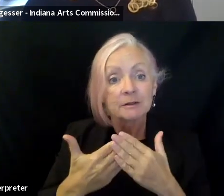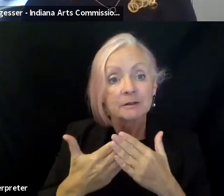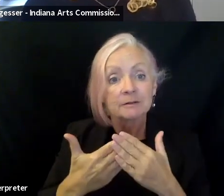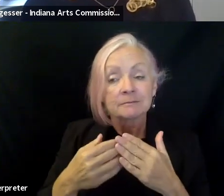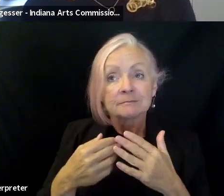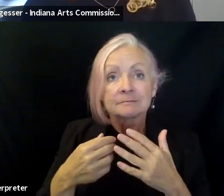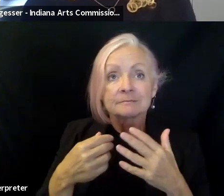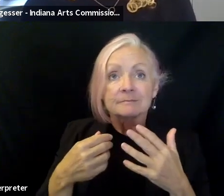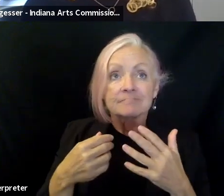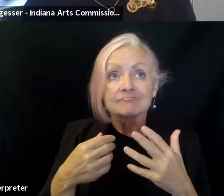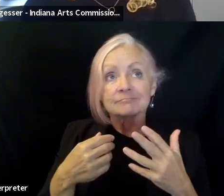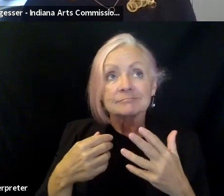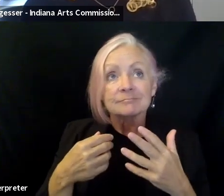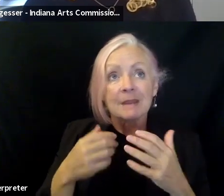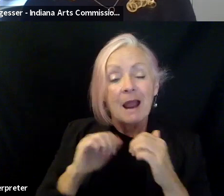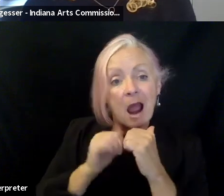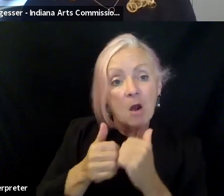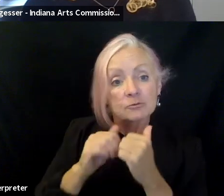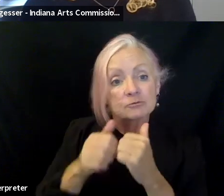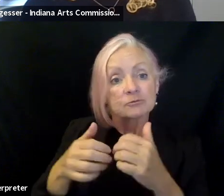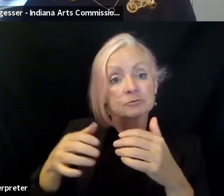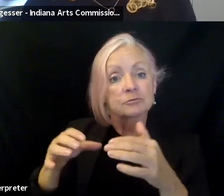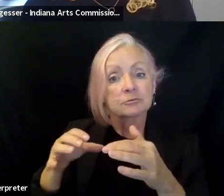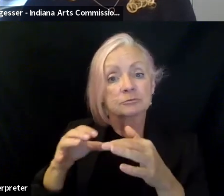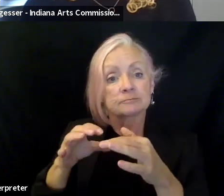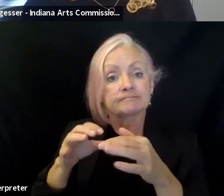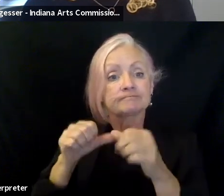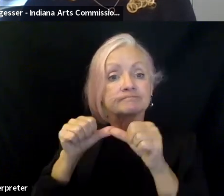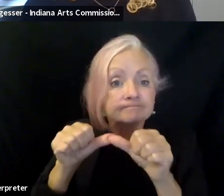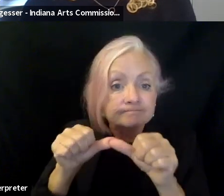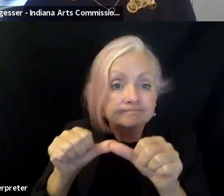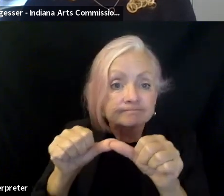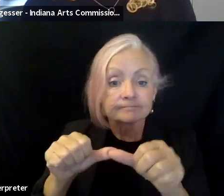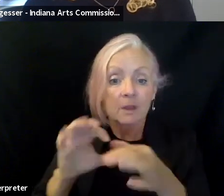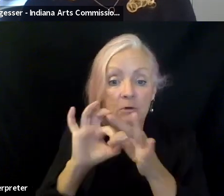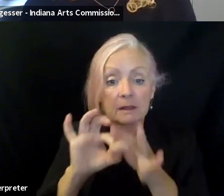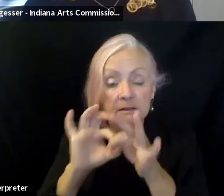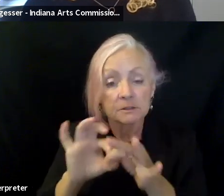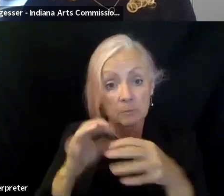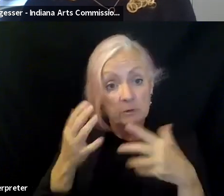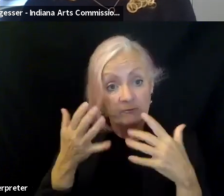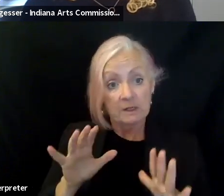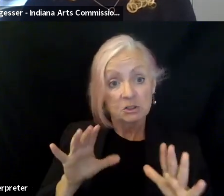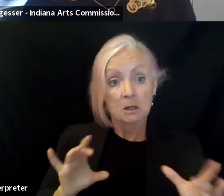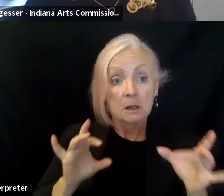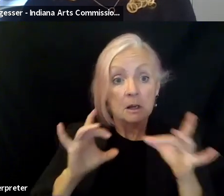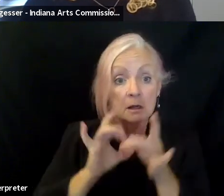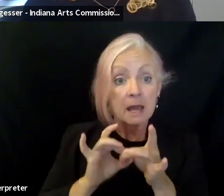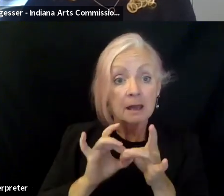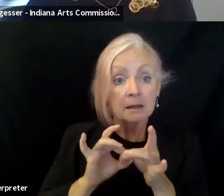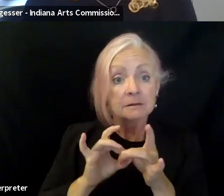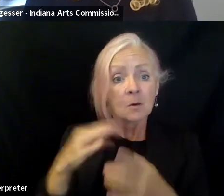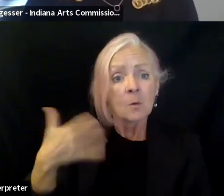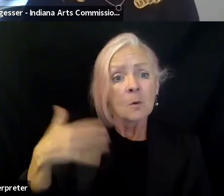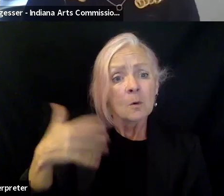those relationships, and as Paige seen, you know, once you make that connection, you have friends for